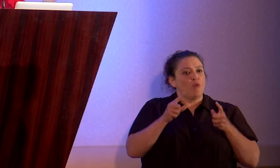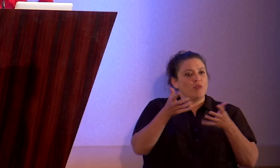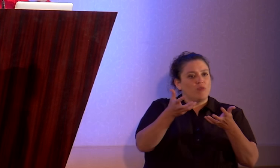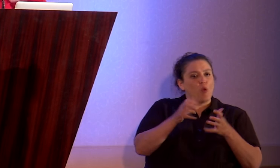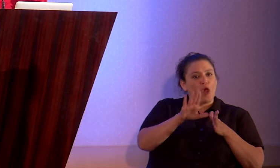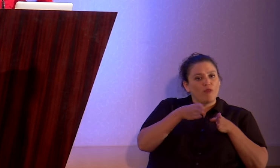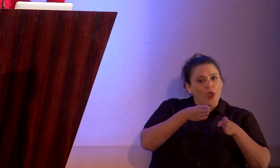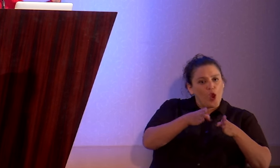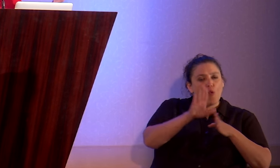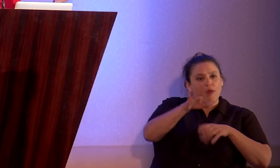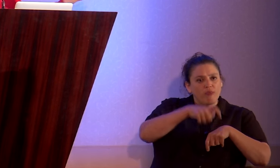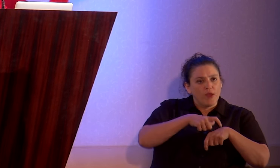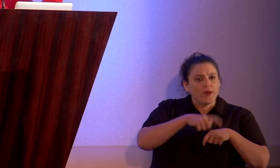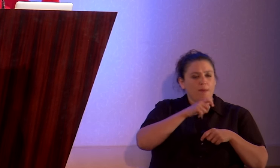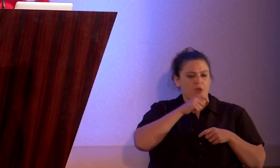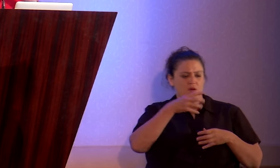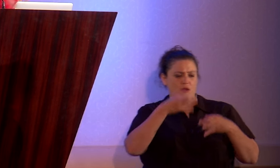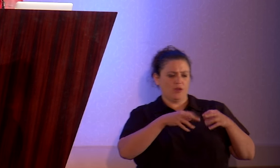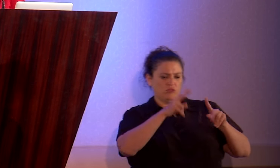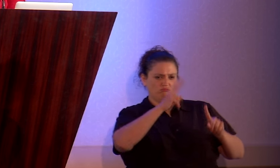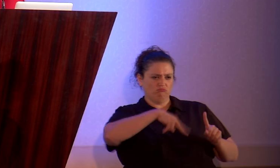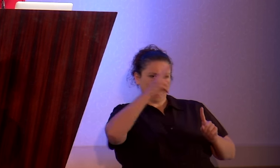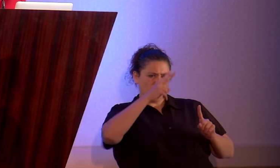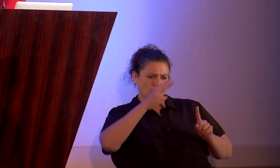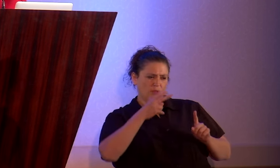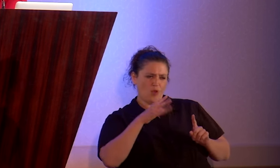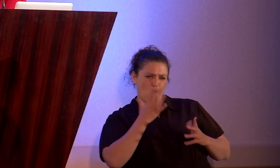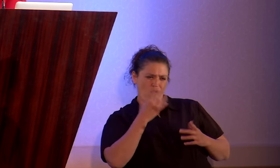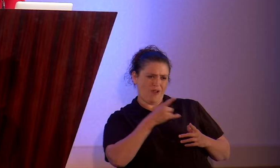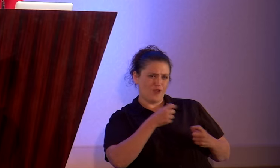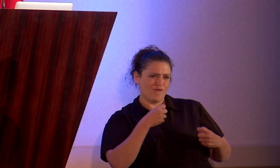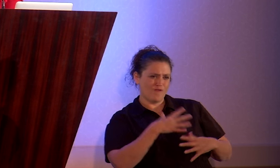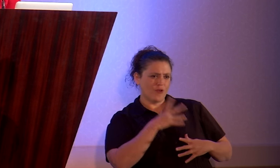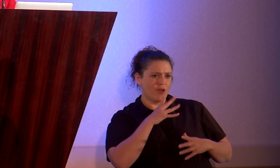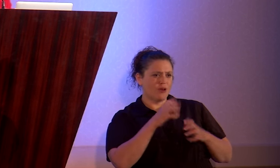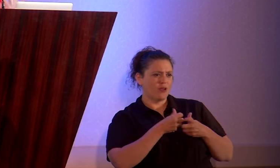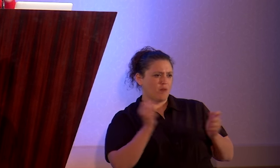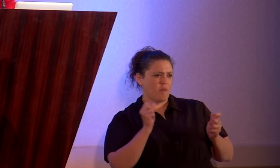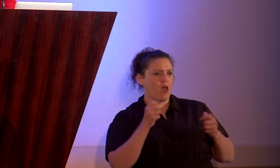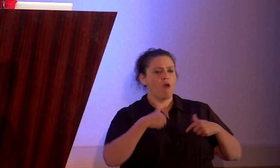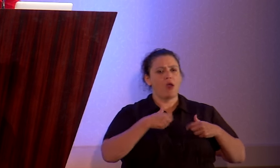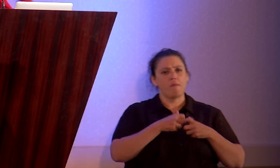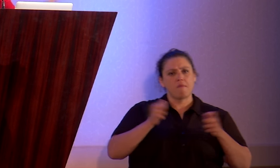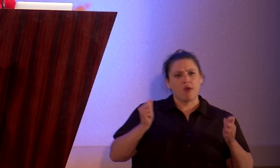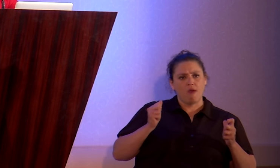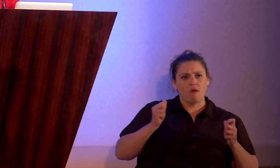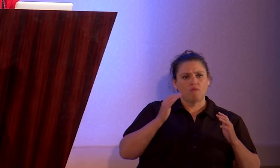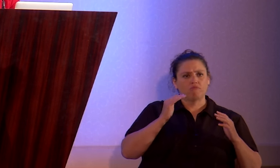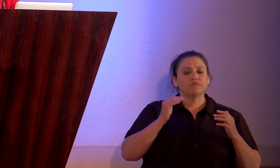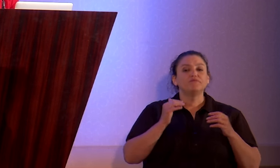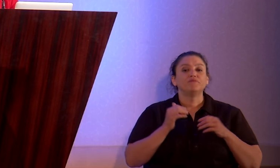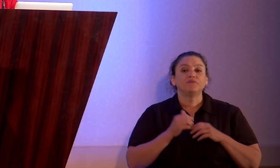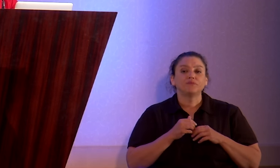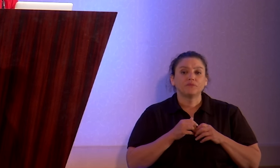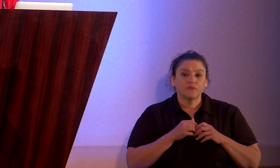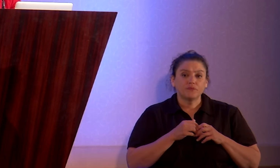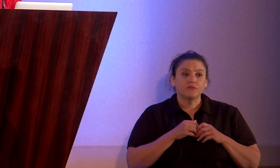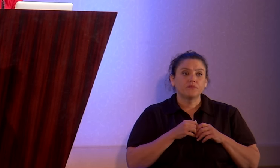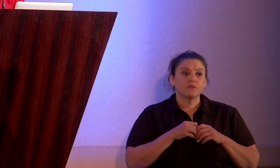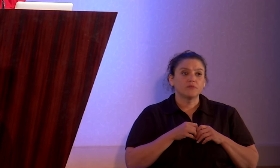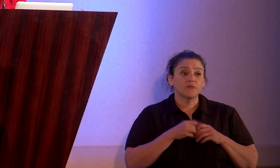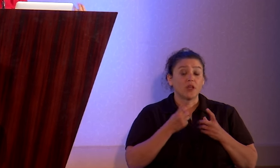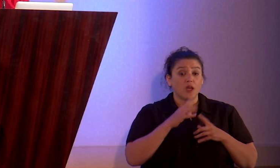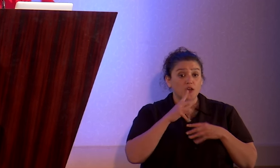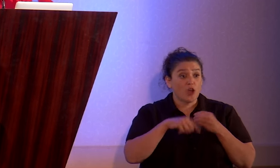way and not judge people as being somehow fraidy cats because they're not as out as we are. And speaking of